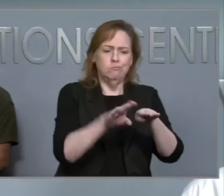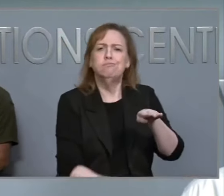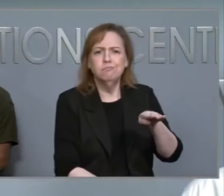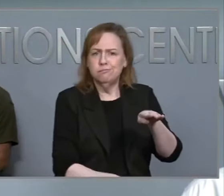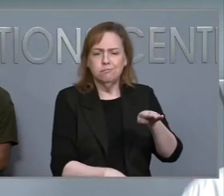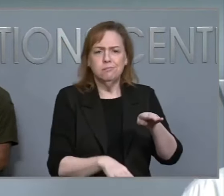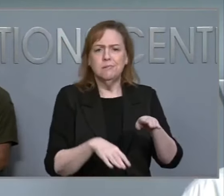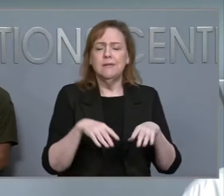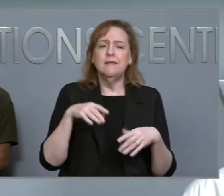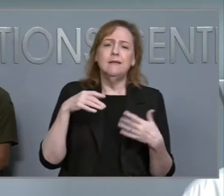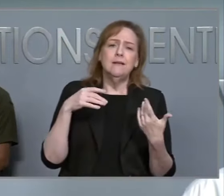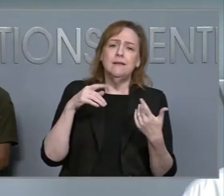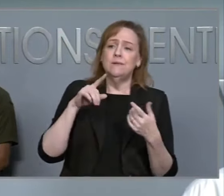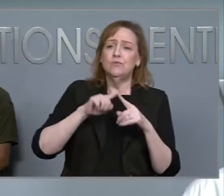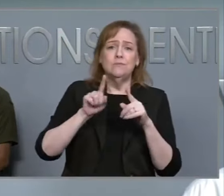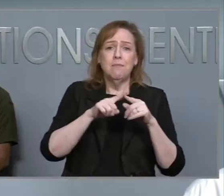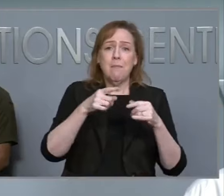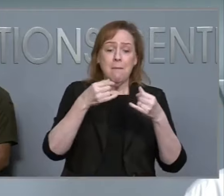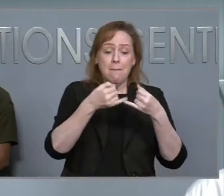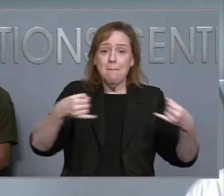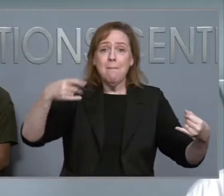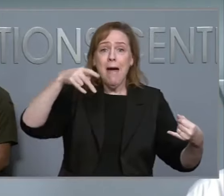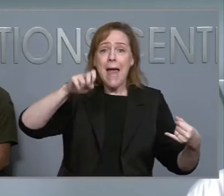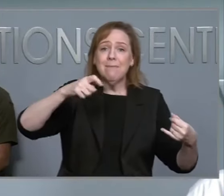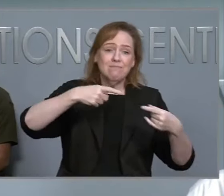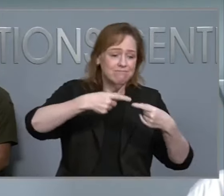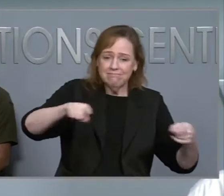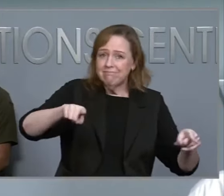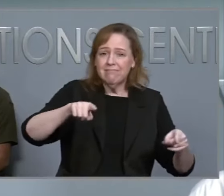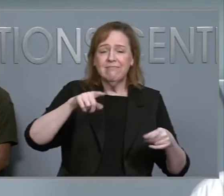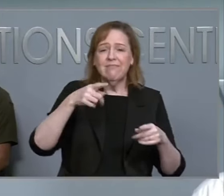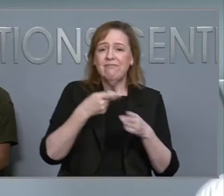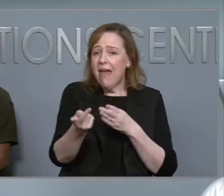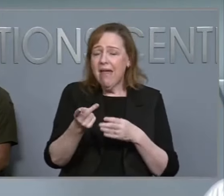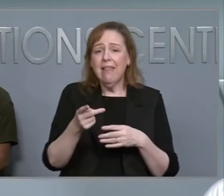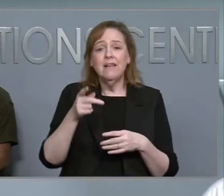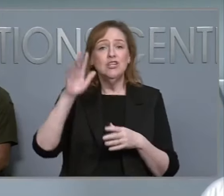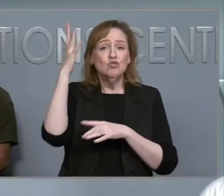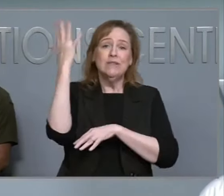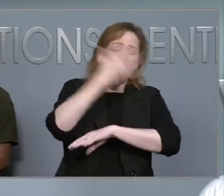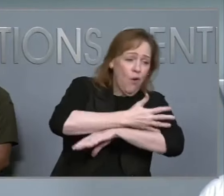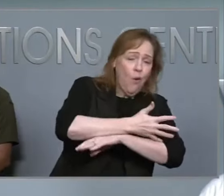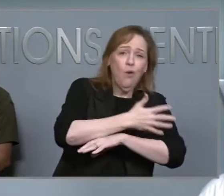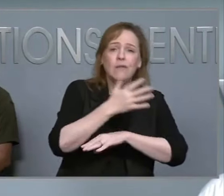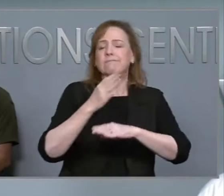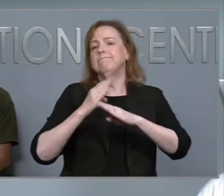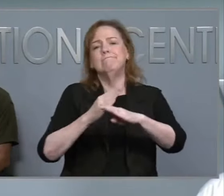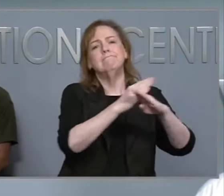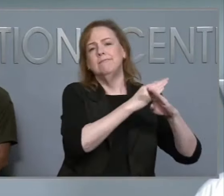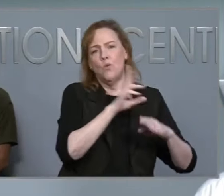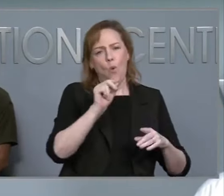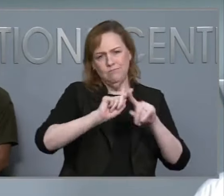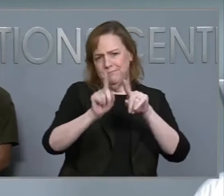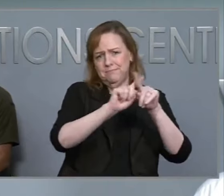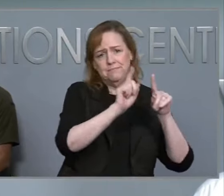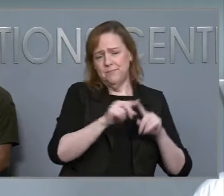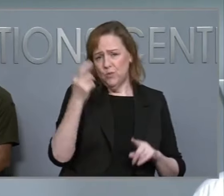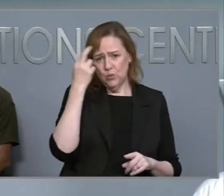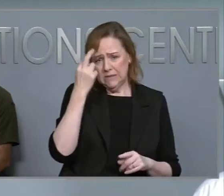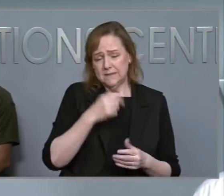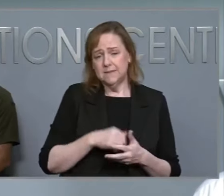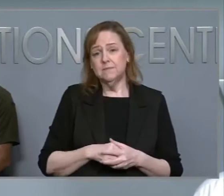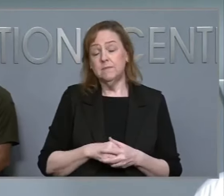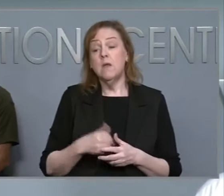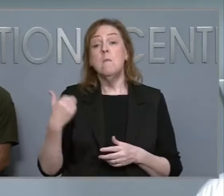fallen trees. Some good news, though, thanks to our staff's work, a previously closed section of I-26